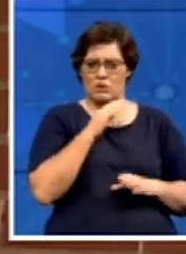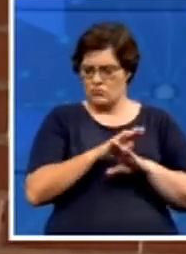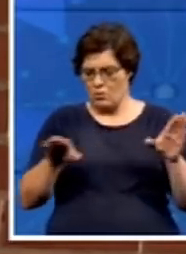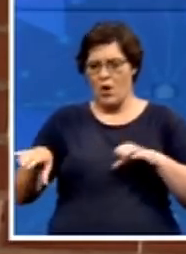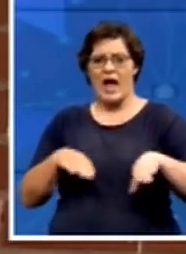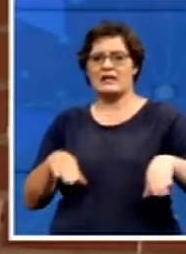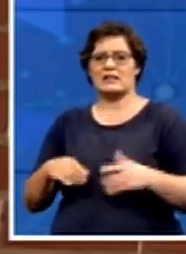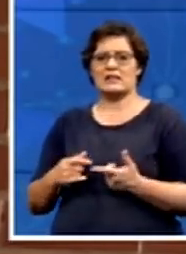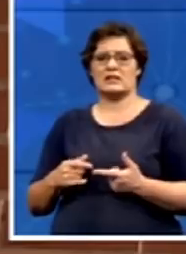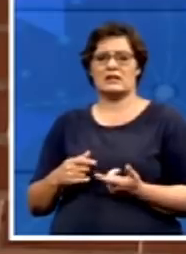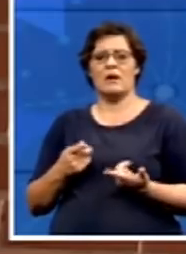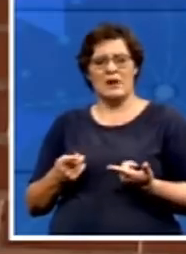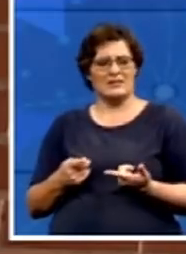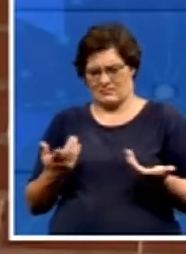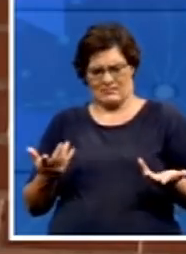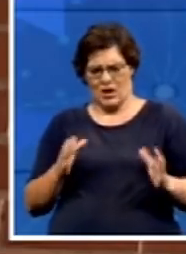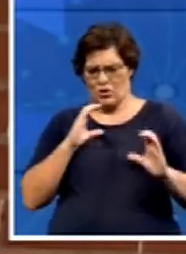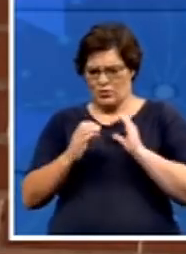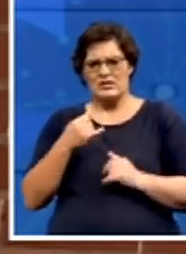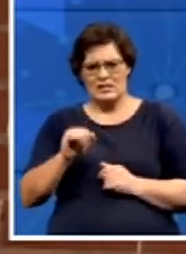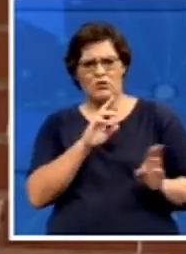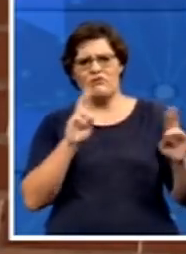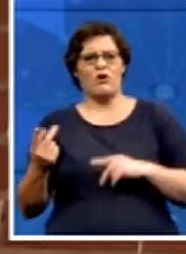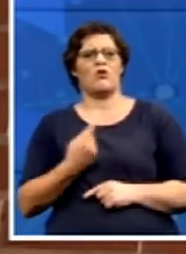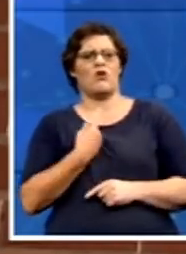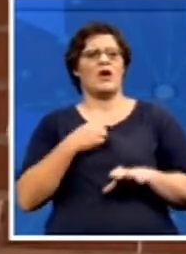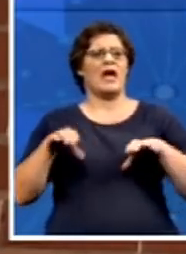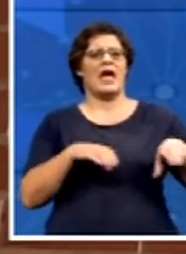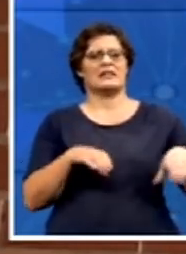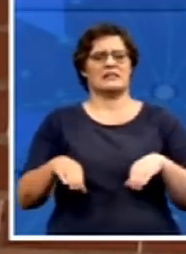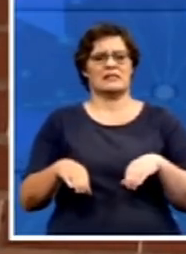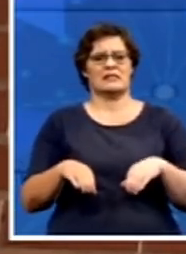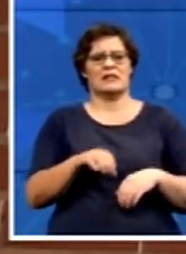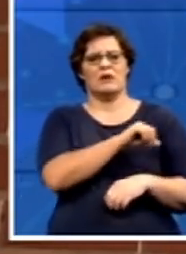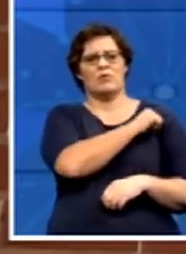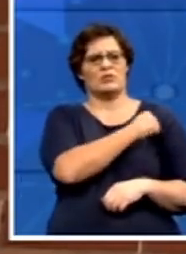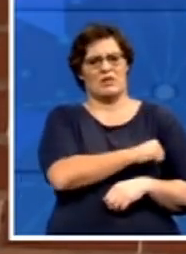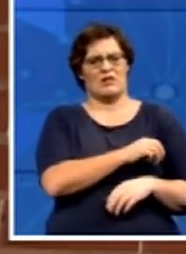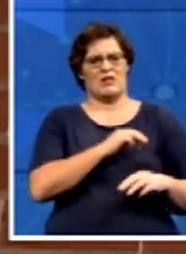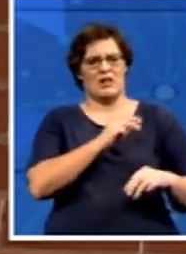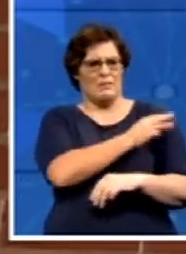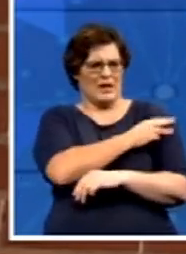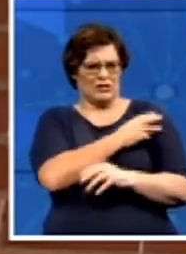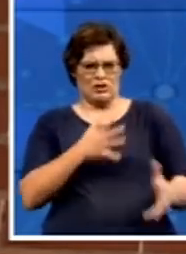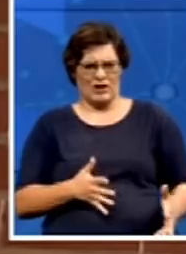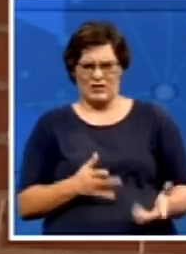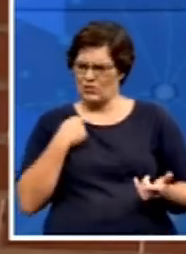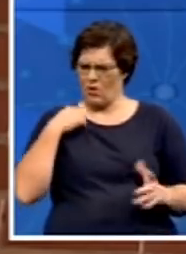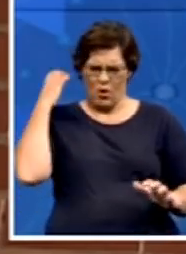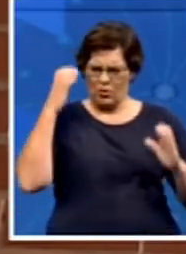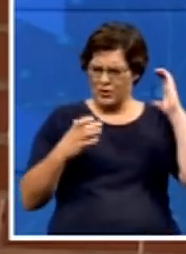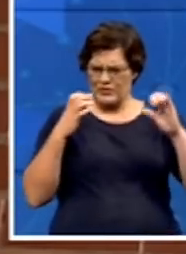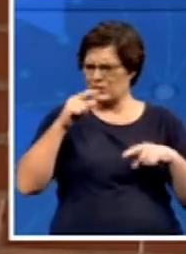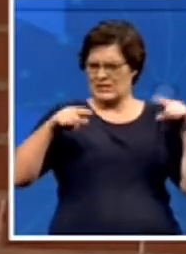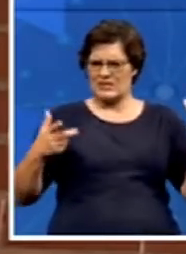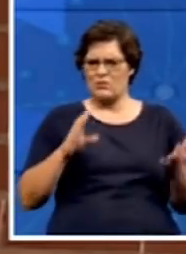communication still refers to himself as the acting municipal manager. So there's this whole very confusing dynamic. We're not sure if whether he's, you know,